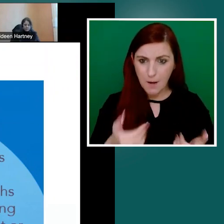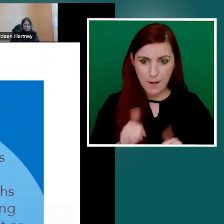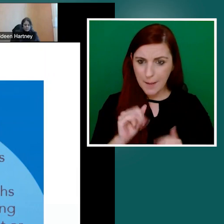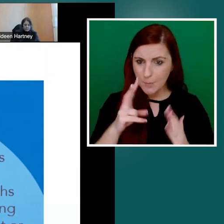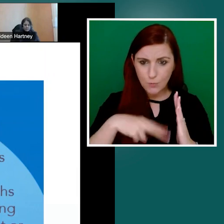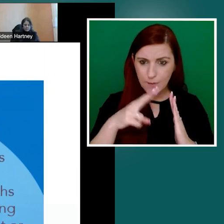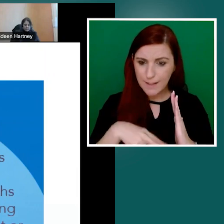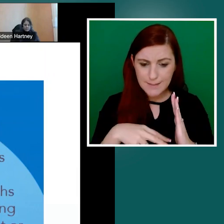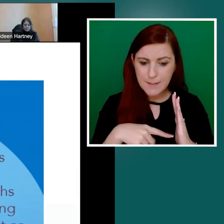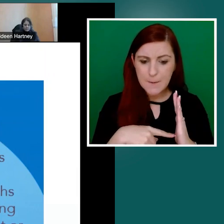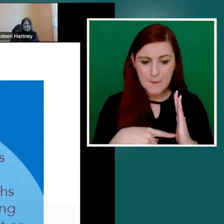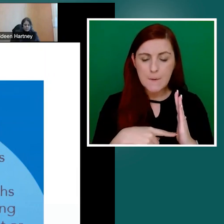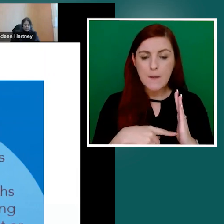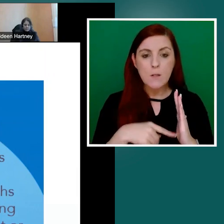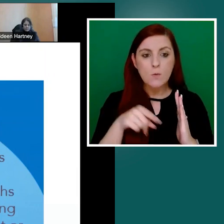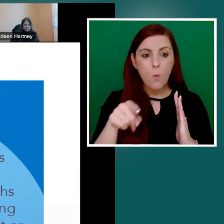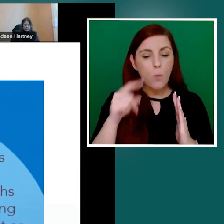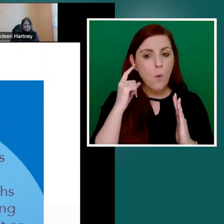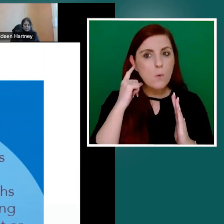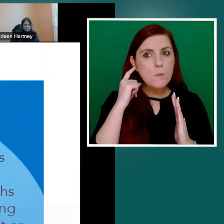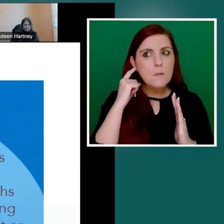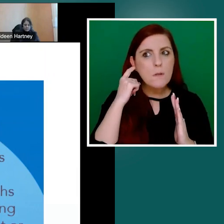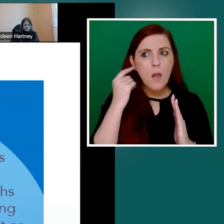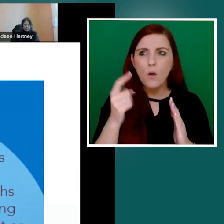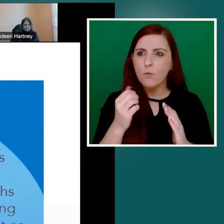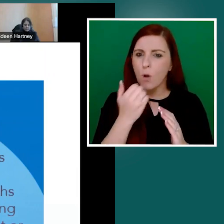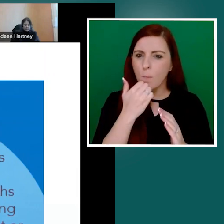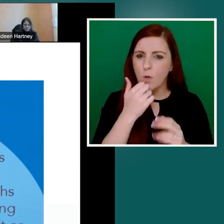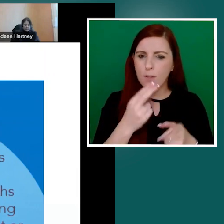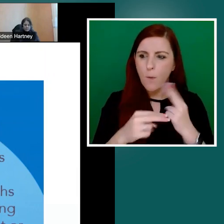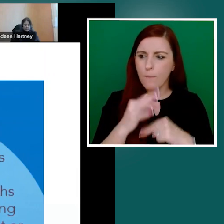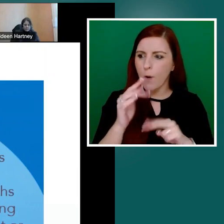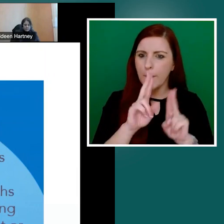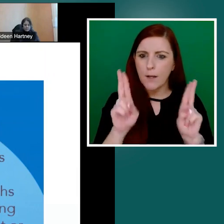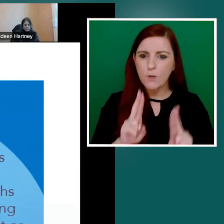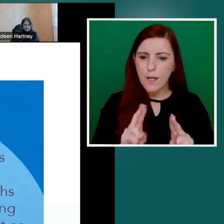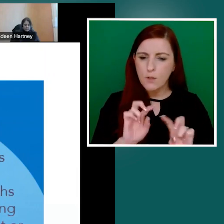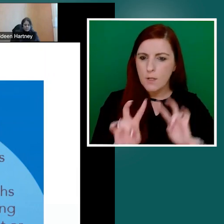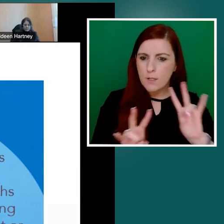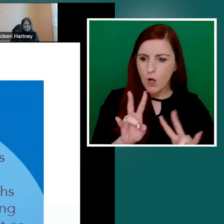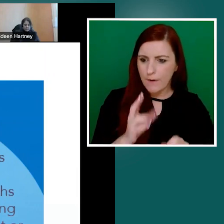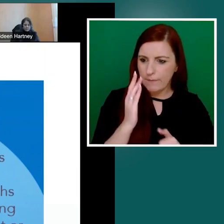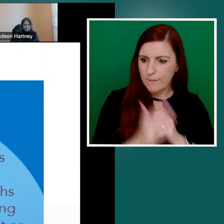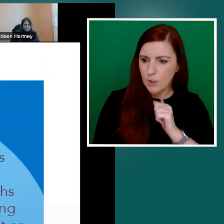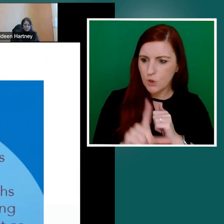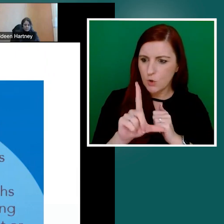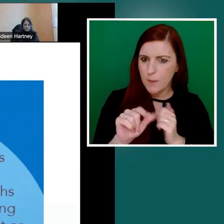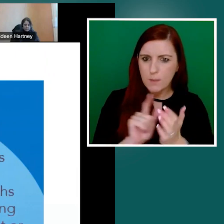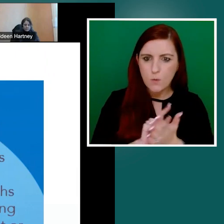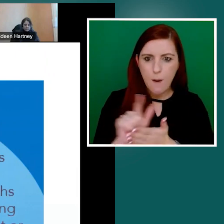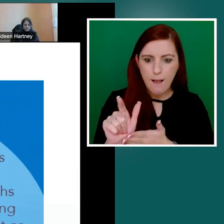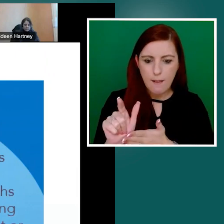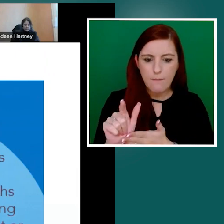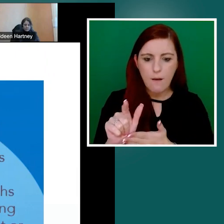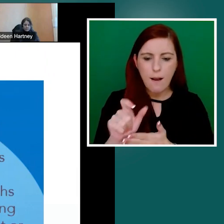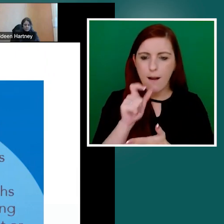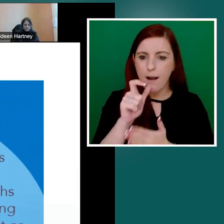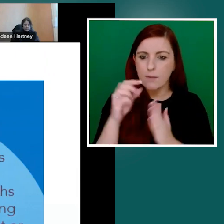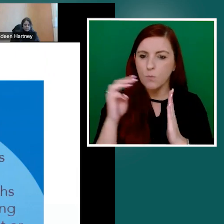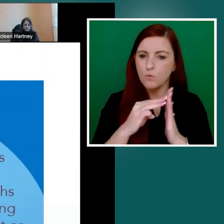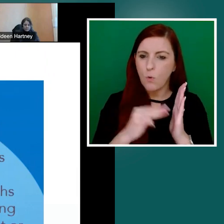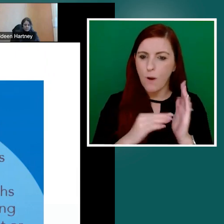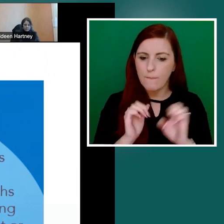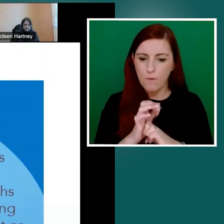2012 called the Program for Assessment and Adult Competencies, known as PIAC for short, which was conducted in Ireland